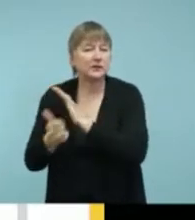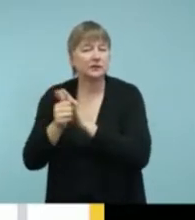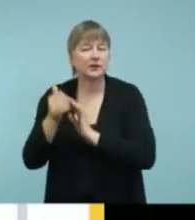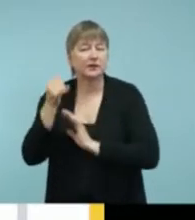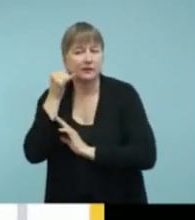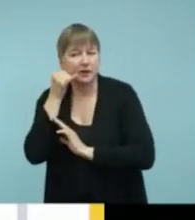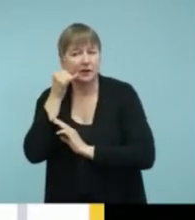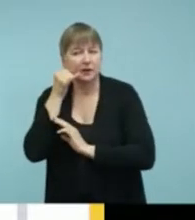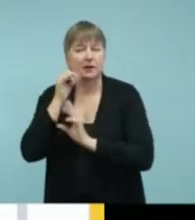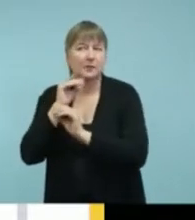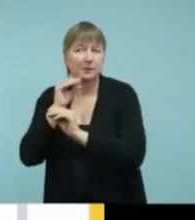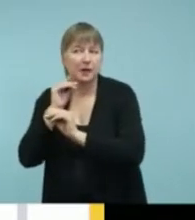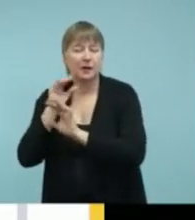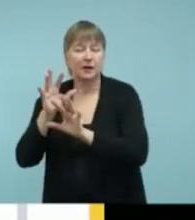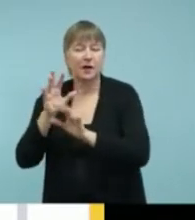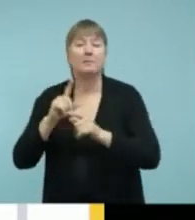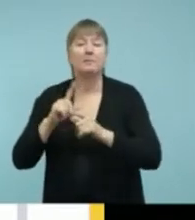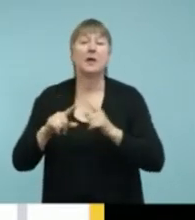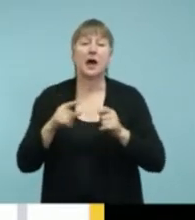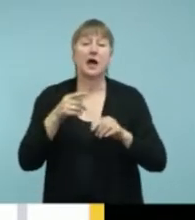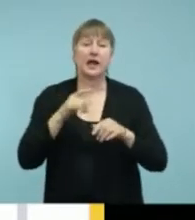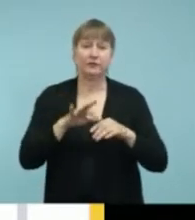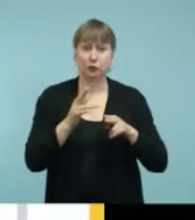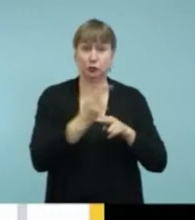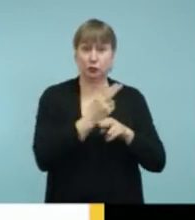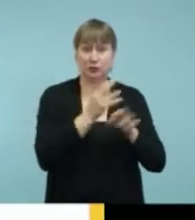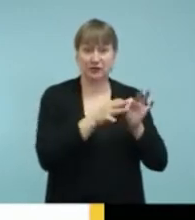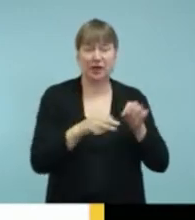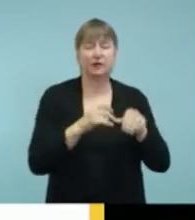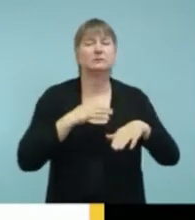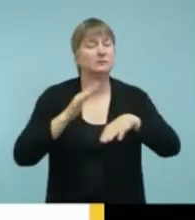significant delay. Next slide.